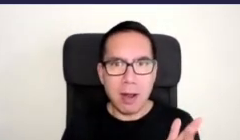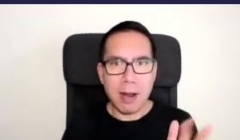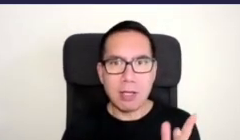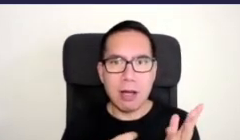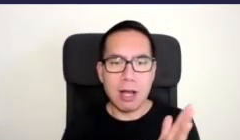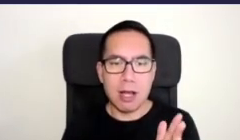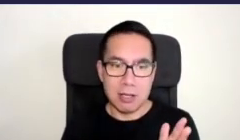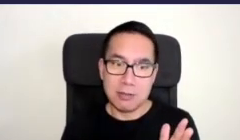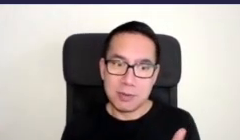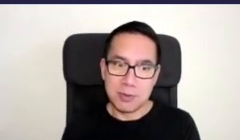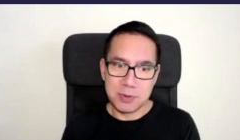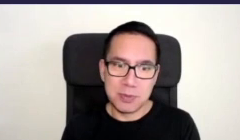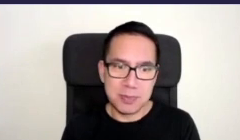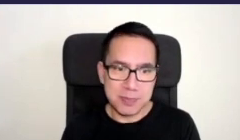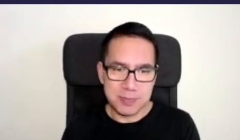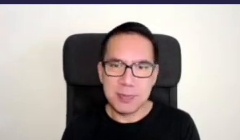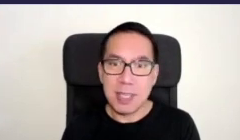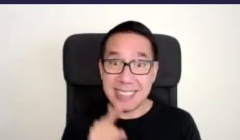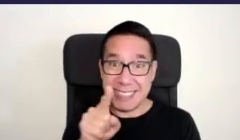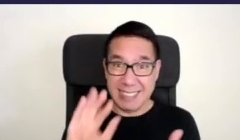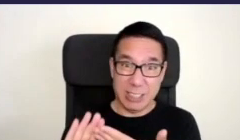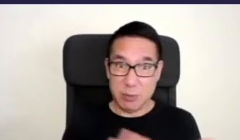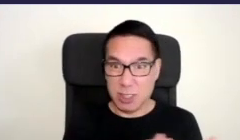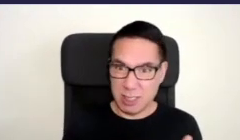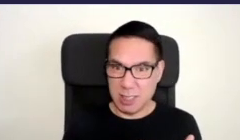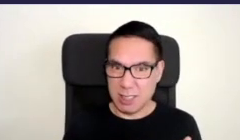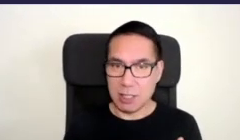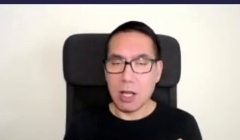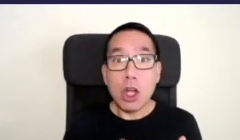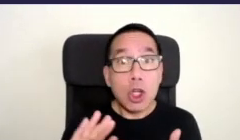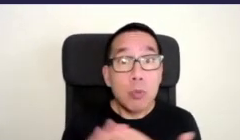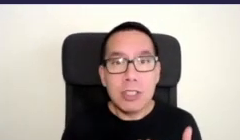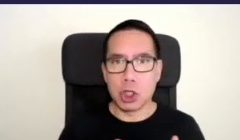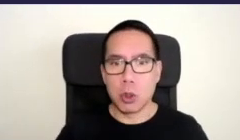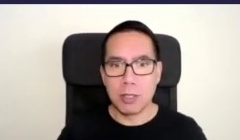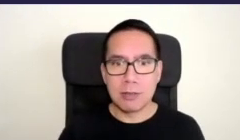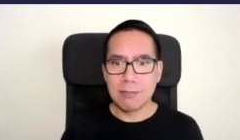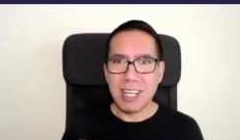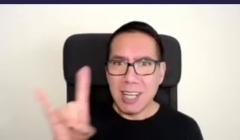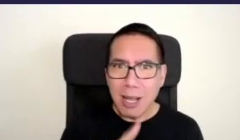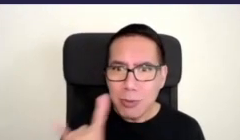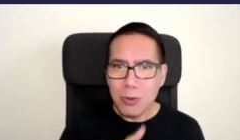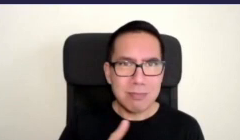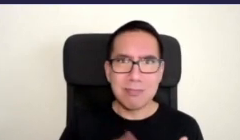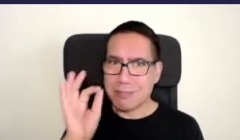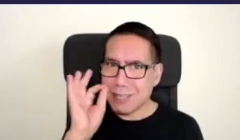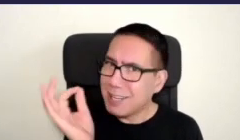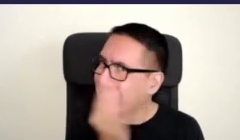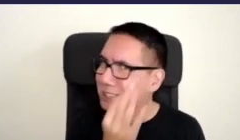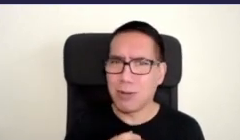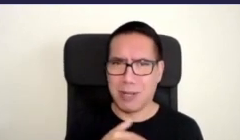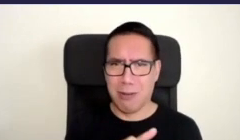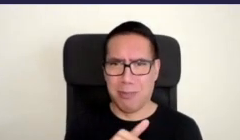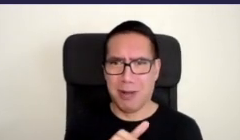and here are our communities so our communities of humans and critters and plants that we are helping